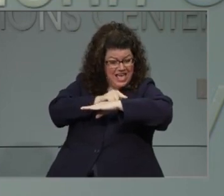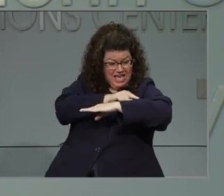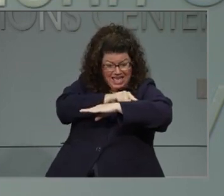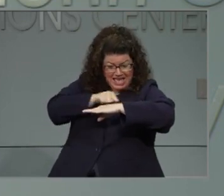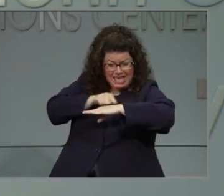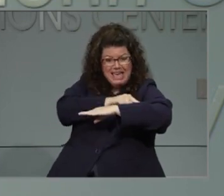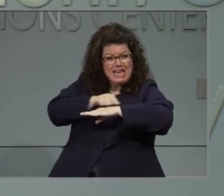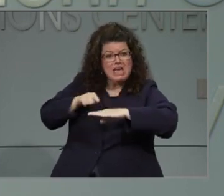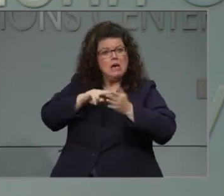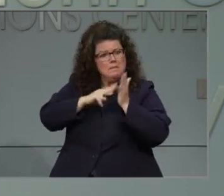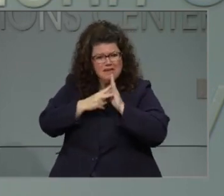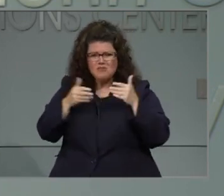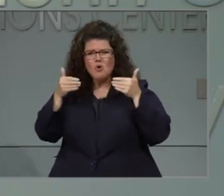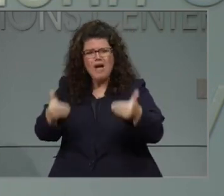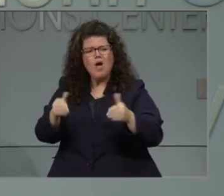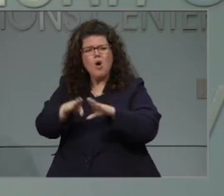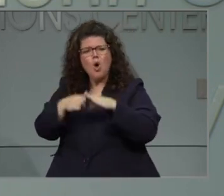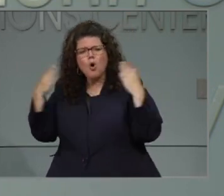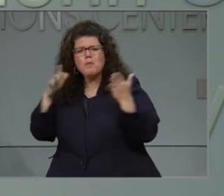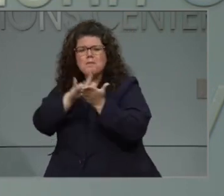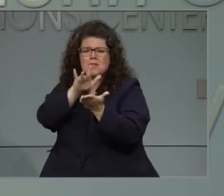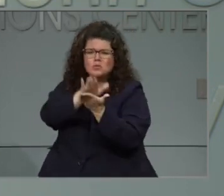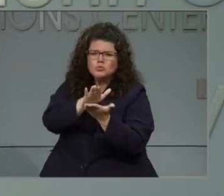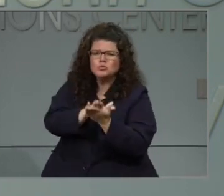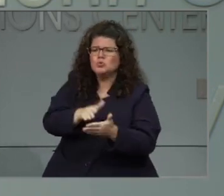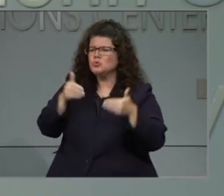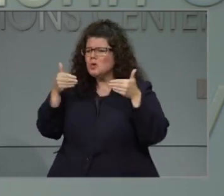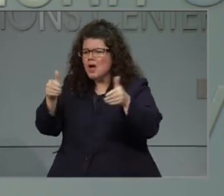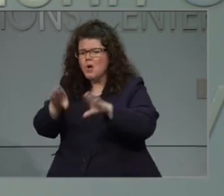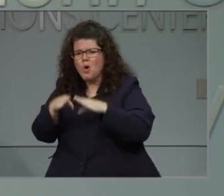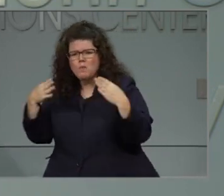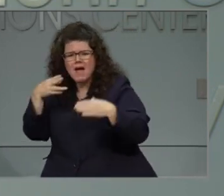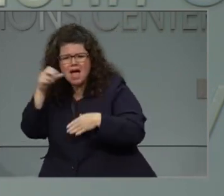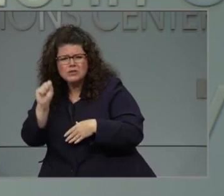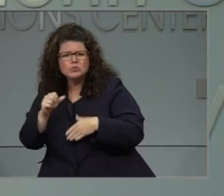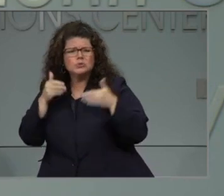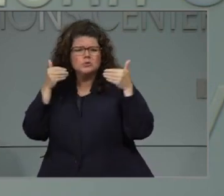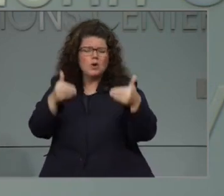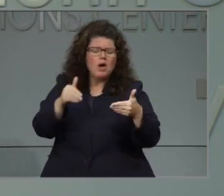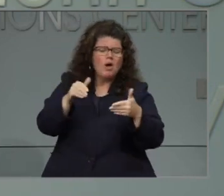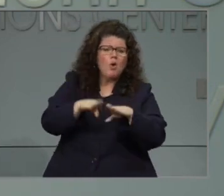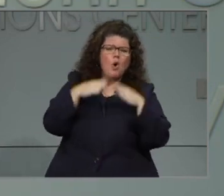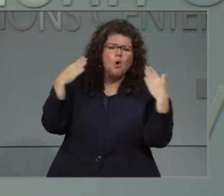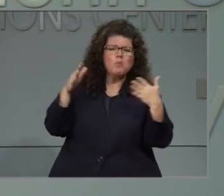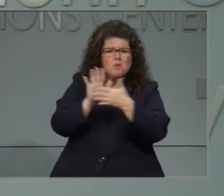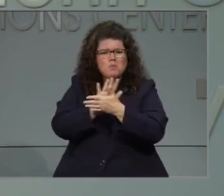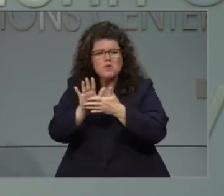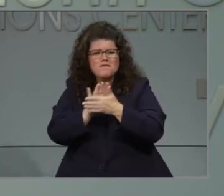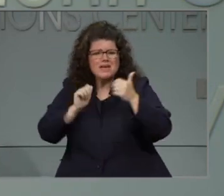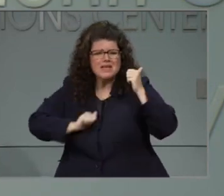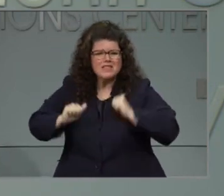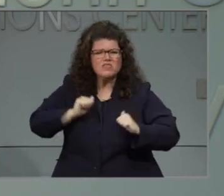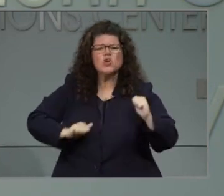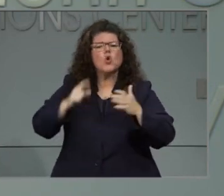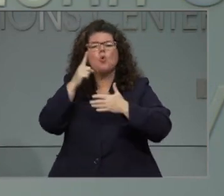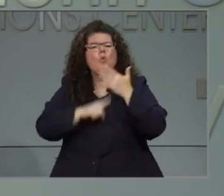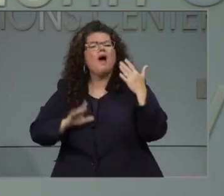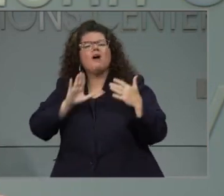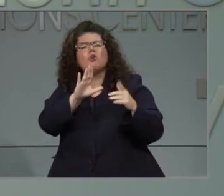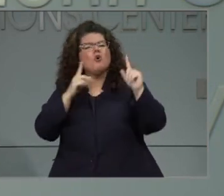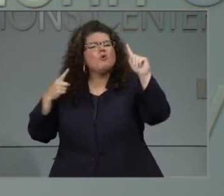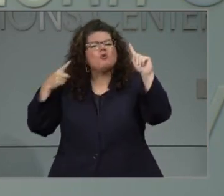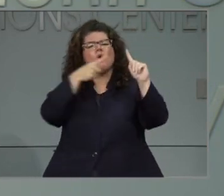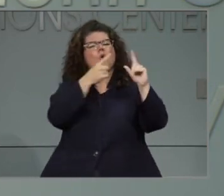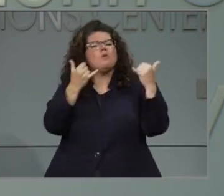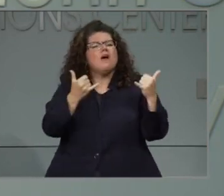can have high school at Plan A, we can have movie theaters open. What are the specific metrics we're aiming for? Thank you. Well, we want